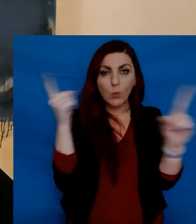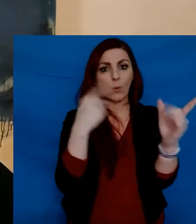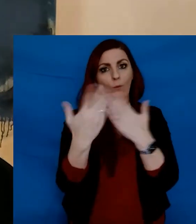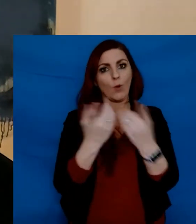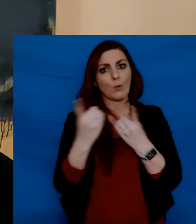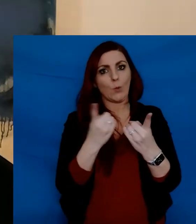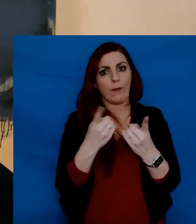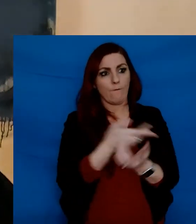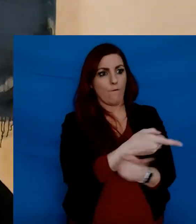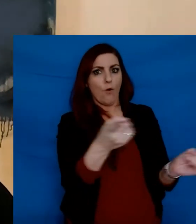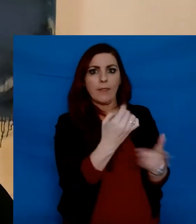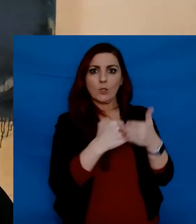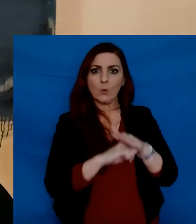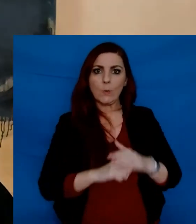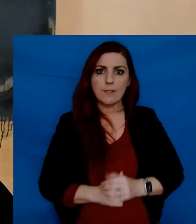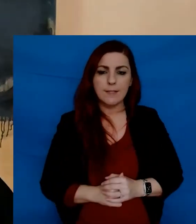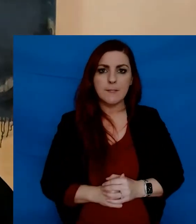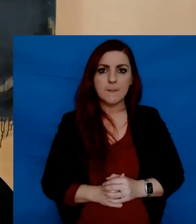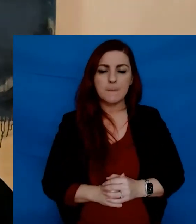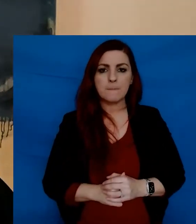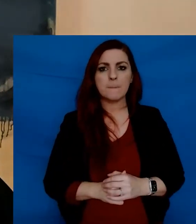Thank you for what you do for these students.